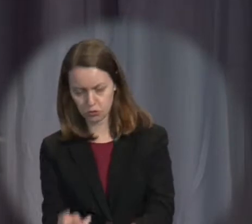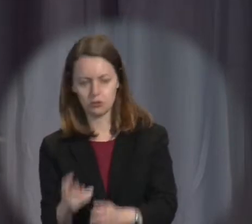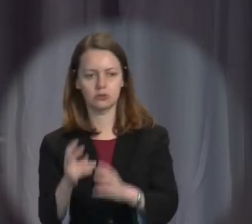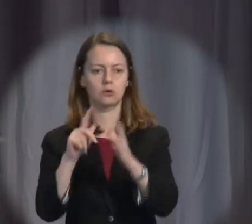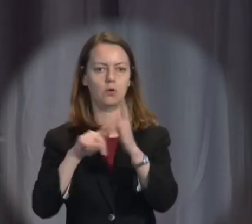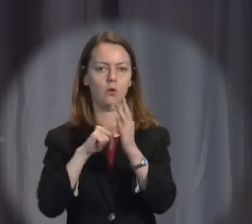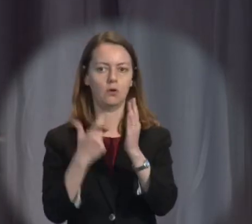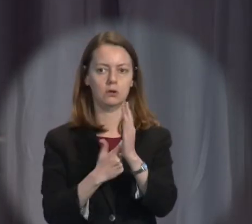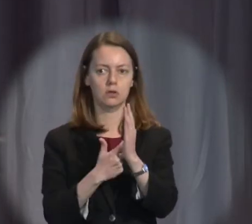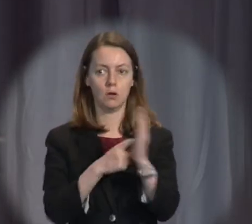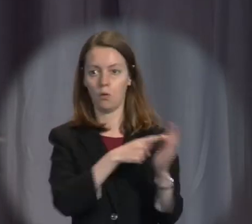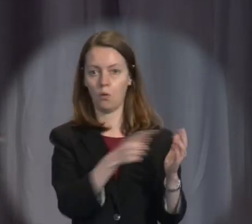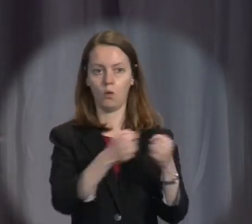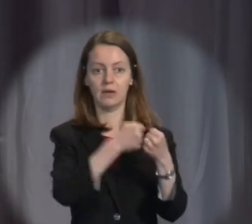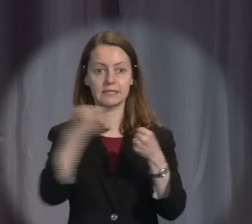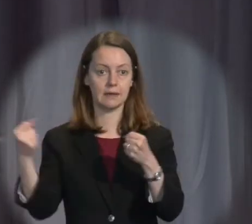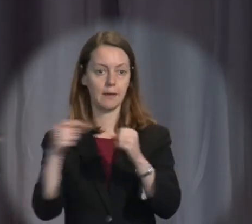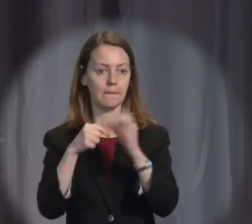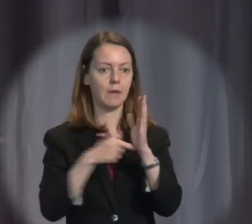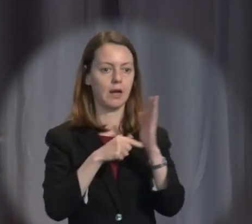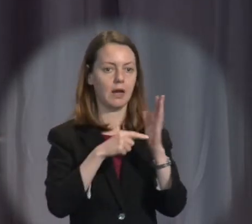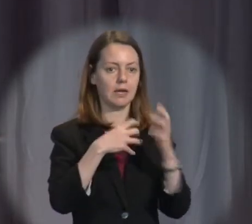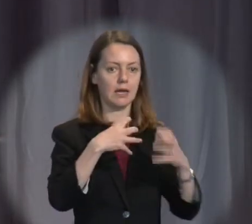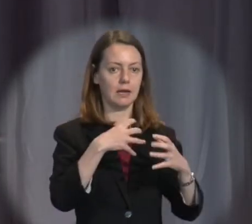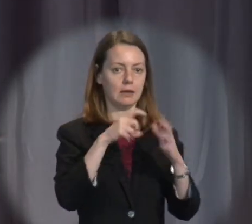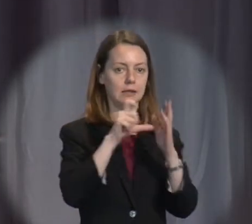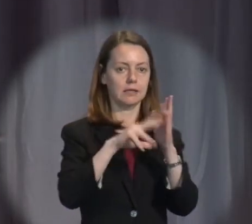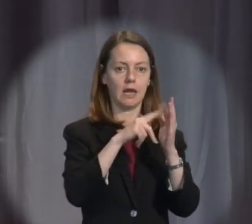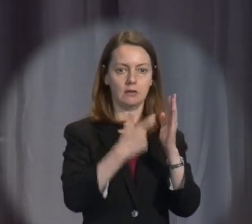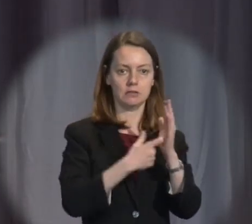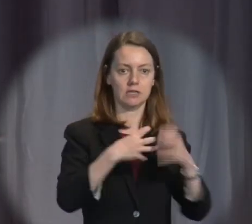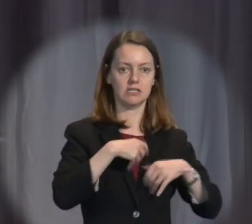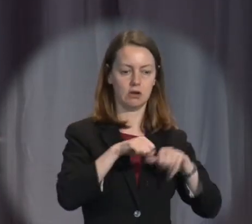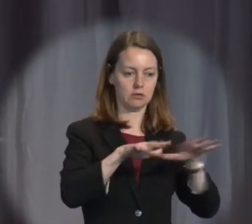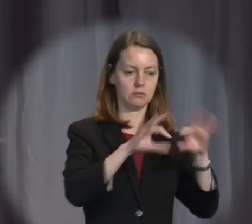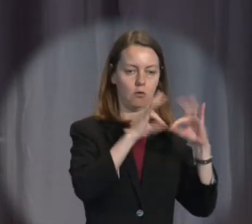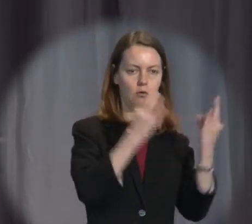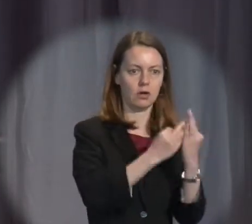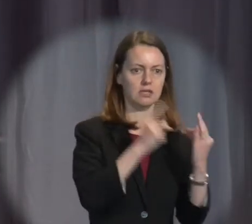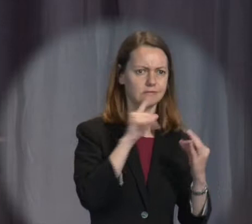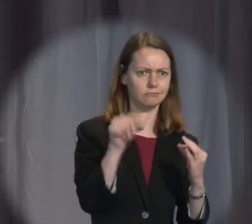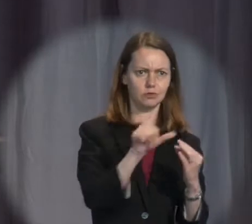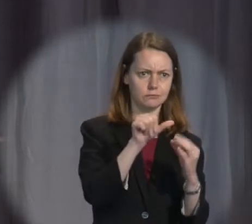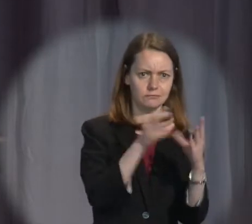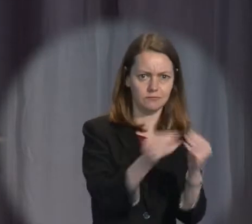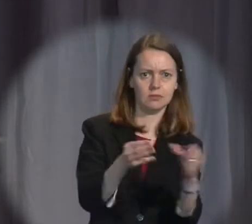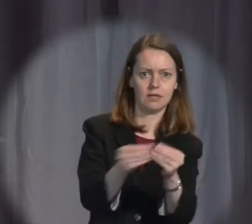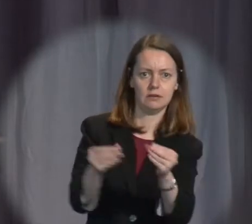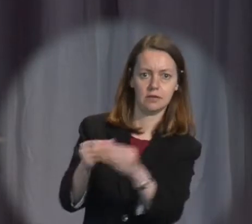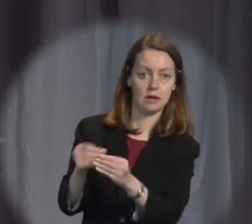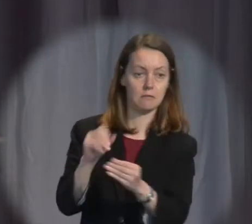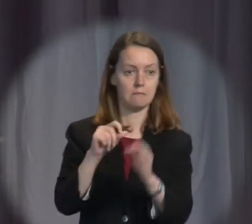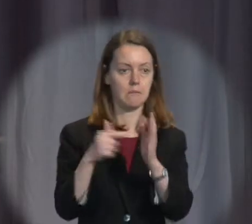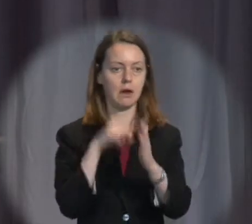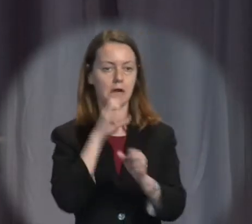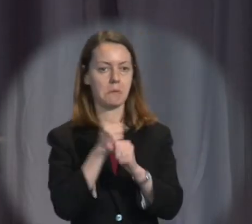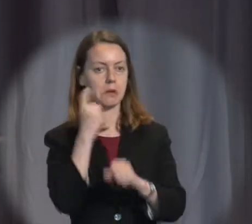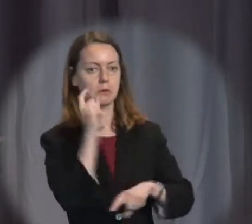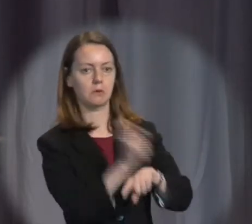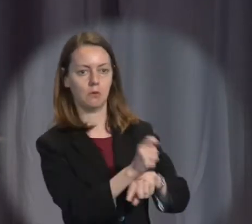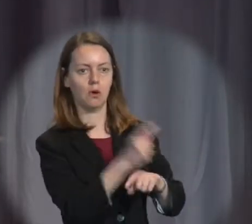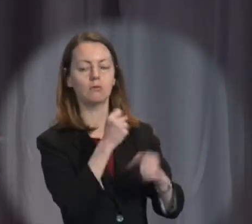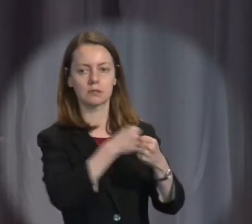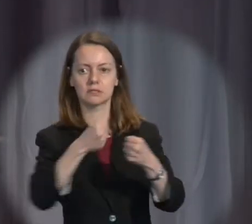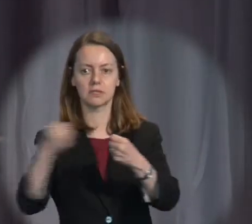from the counter-terrorism monitor that they're not used in practice and should be abolished. A new offence of travelling to a declared area